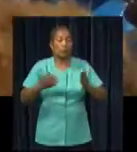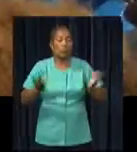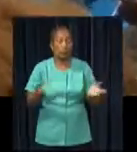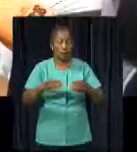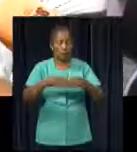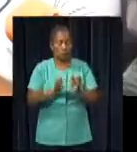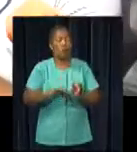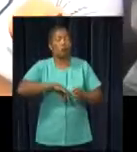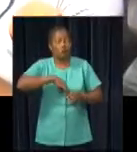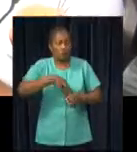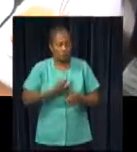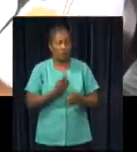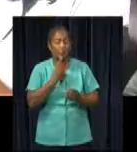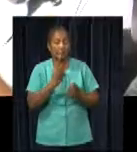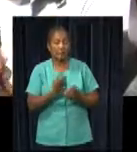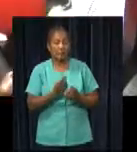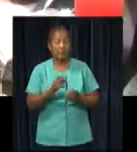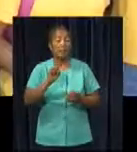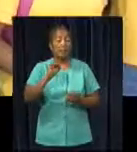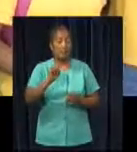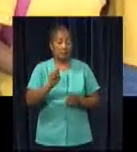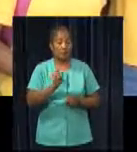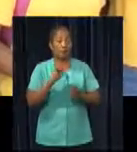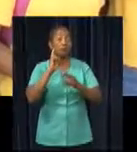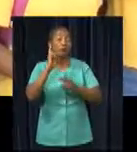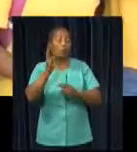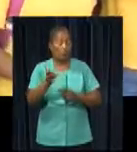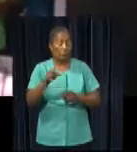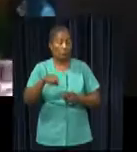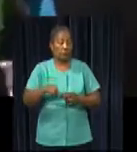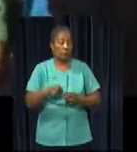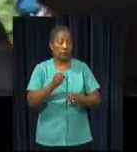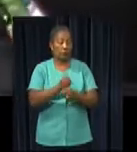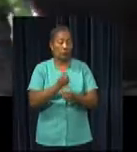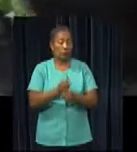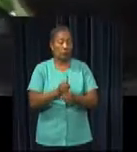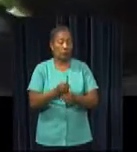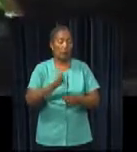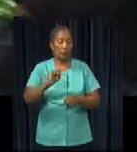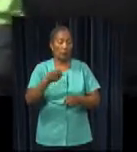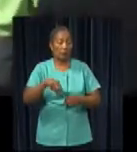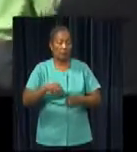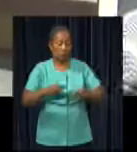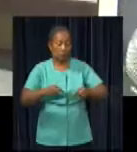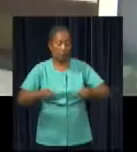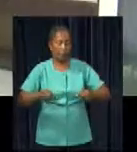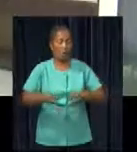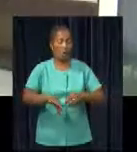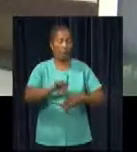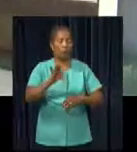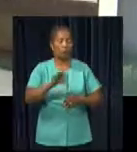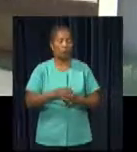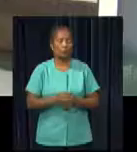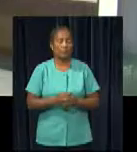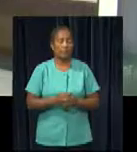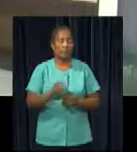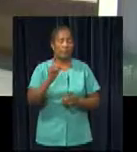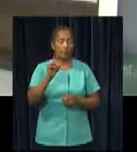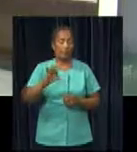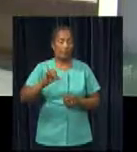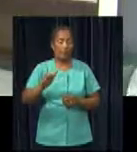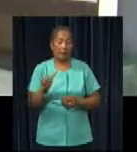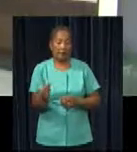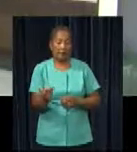Simons promised the dissatisfied group that the Parliament will work on resolving the issue. MP Diana Pocki,